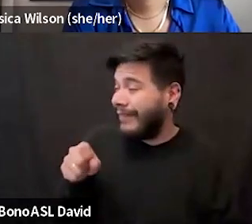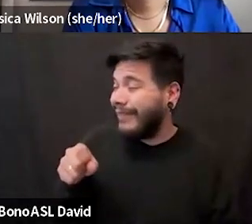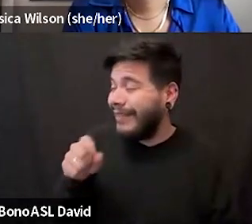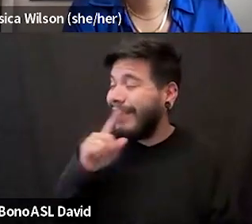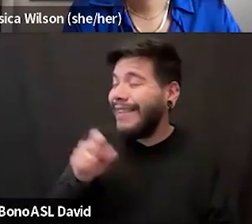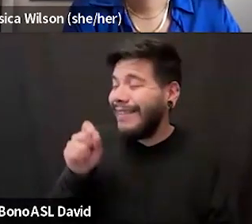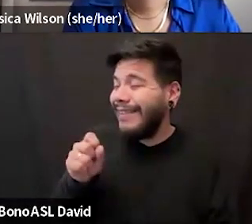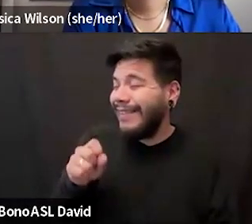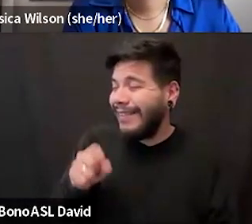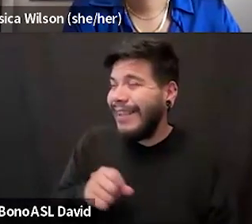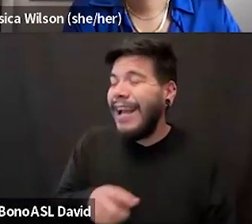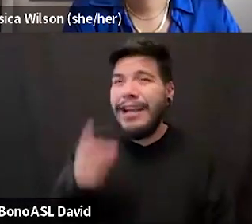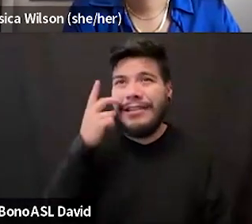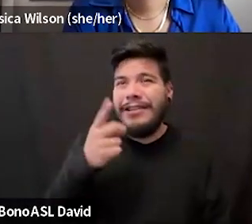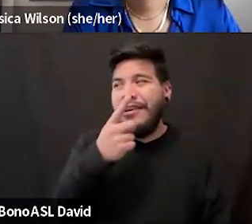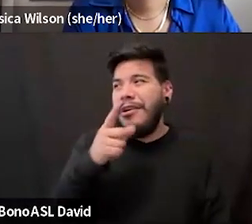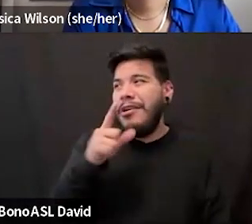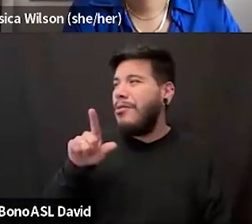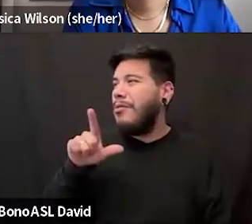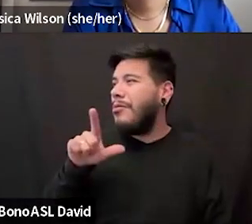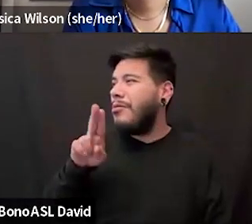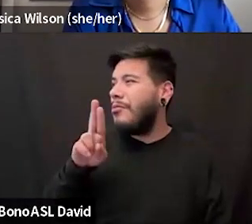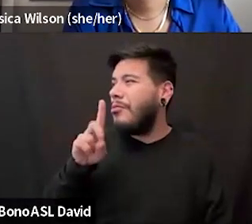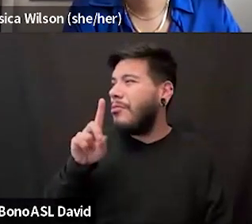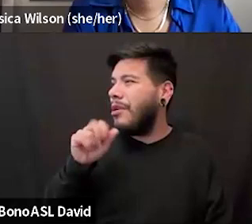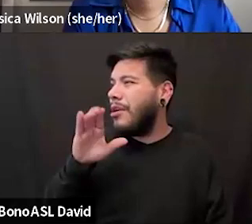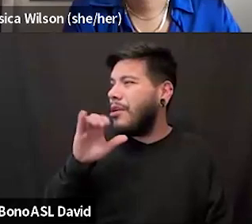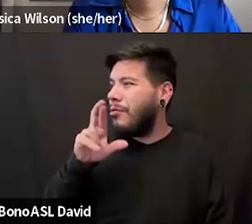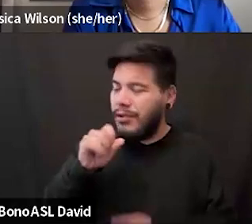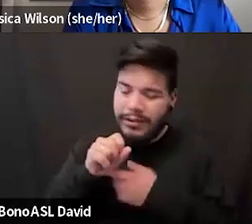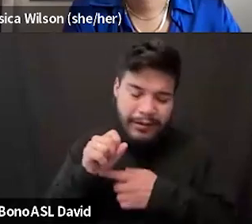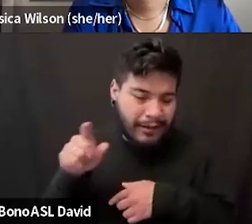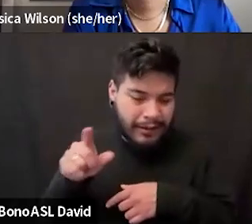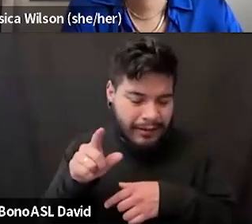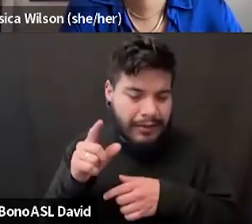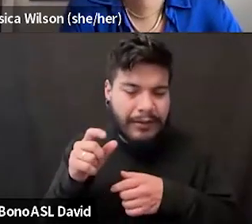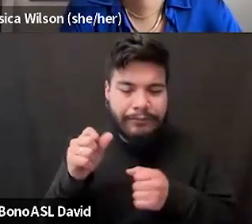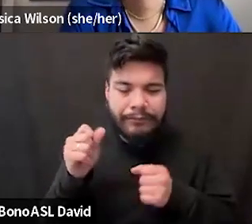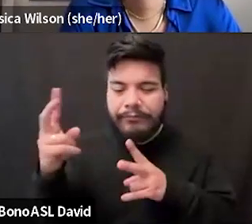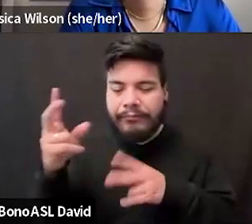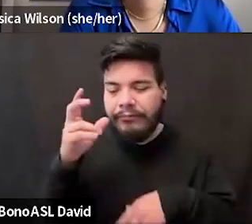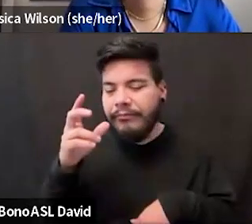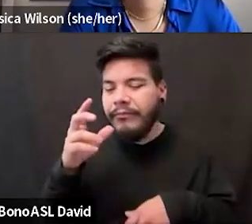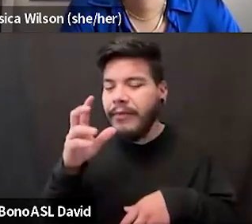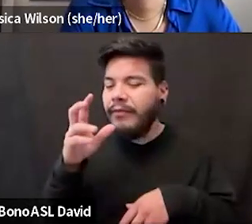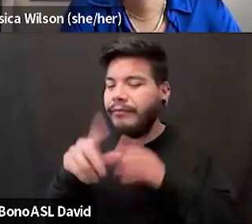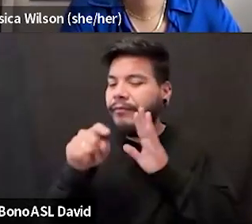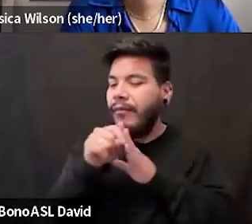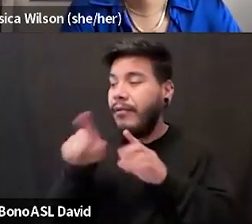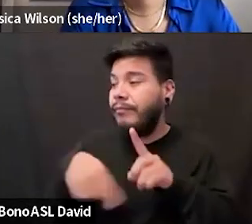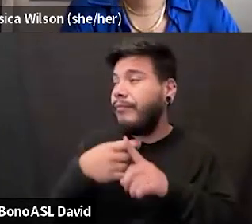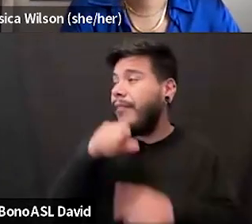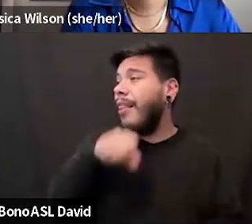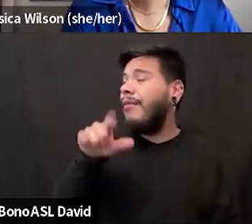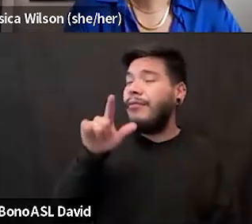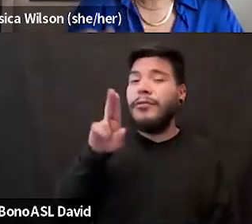Yes. I saw Ludacris did a little, like, video on TikTok about how he loves social workers. So I felt like that was just for me. Thank